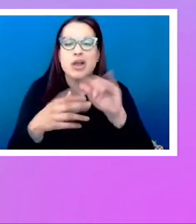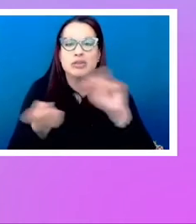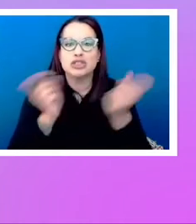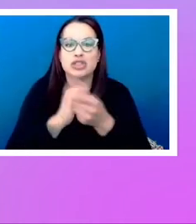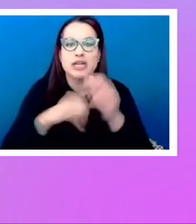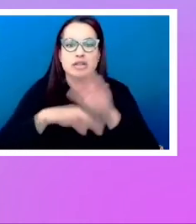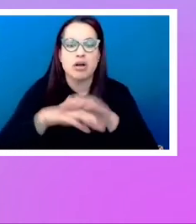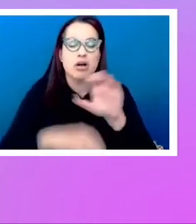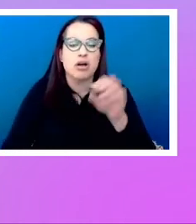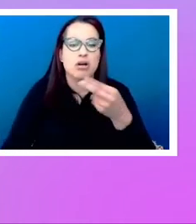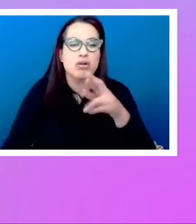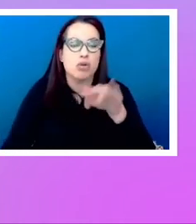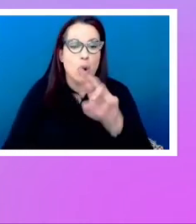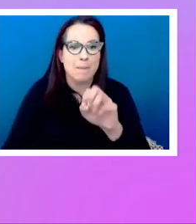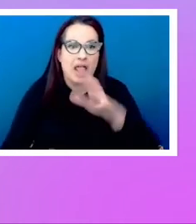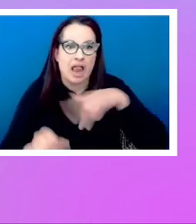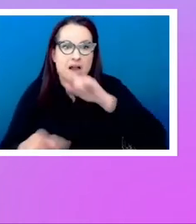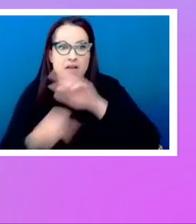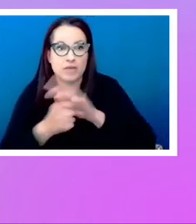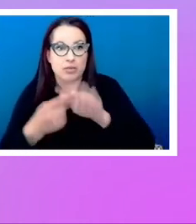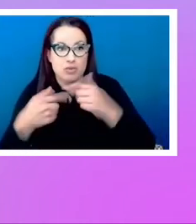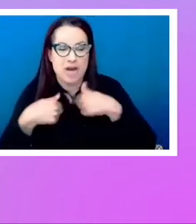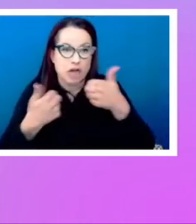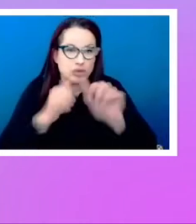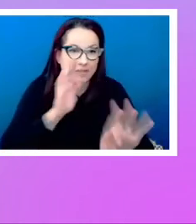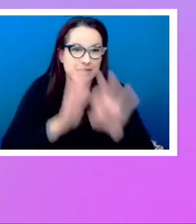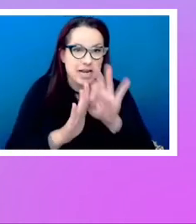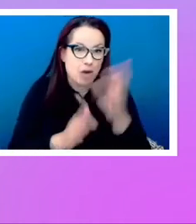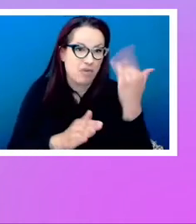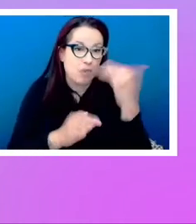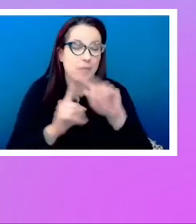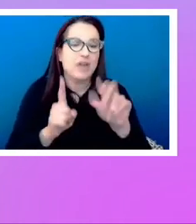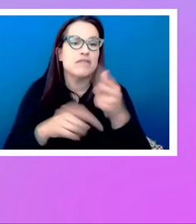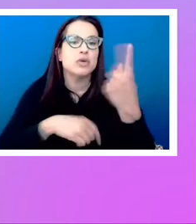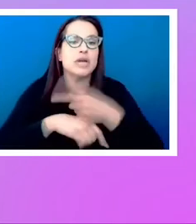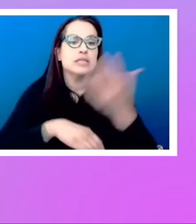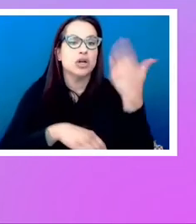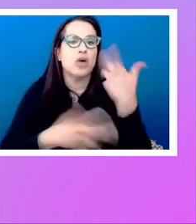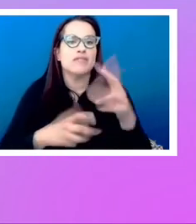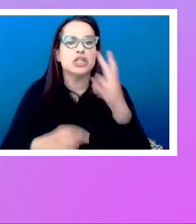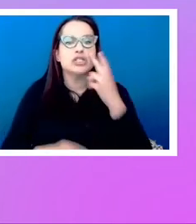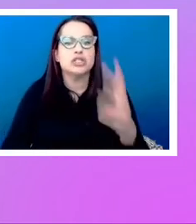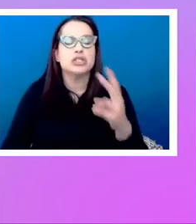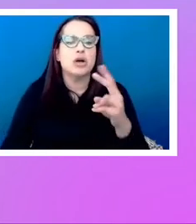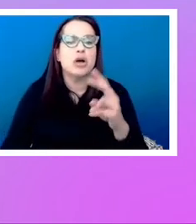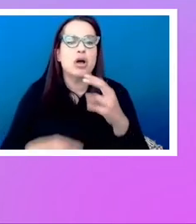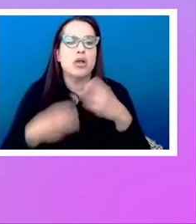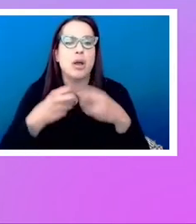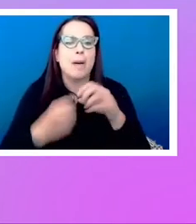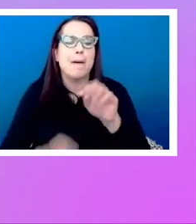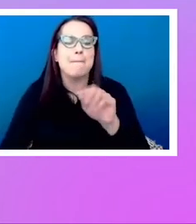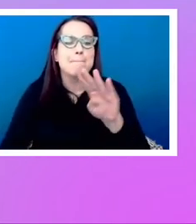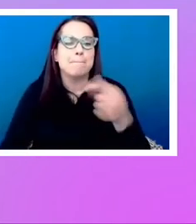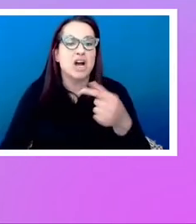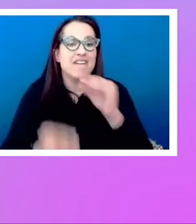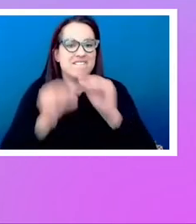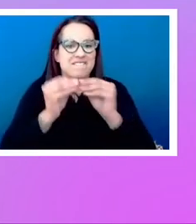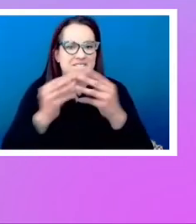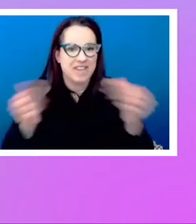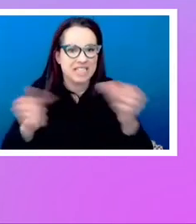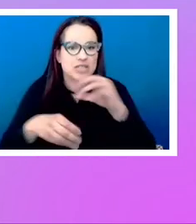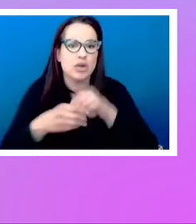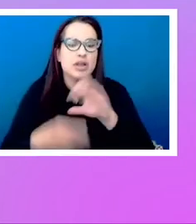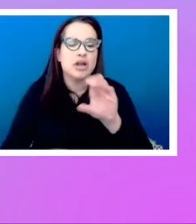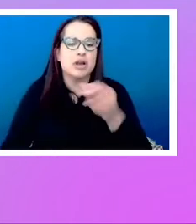confirmed. I did try and find out earlier. But a couple of days ago, I saw the bug for this was fixed on Chrome and it looks like it's fixed in Chrome